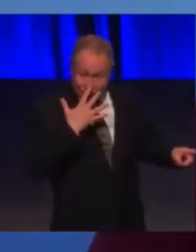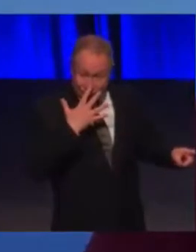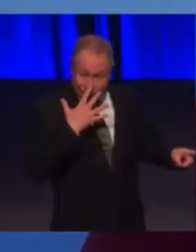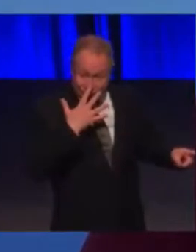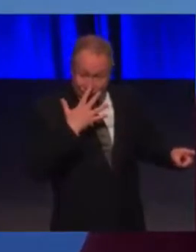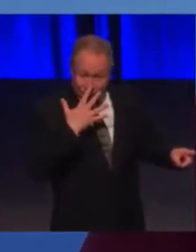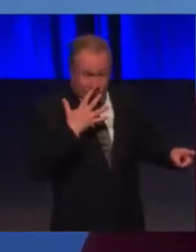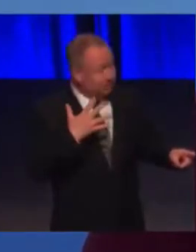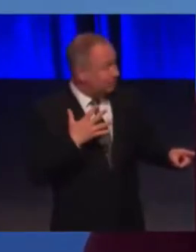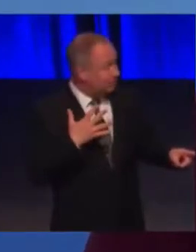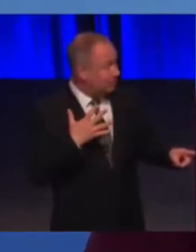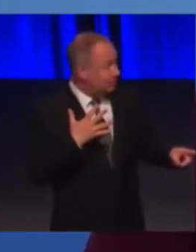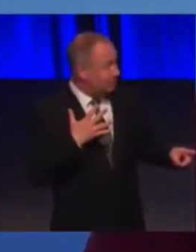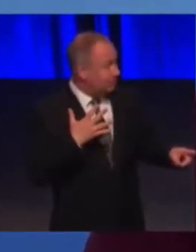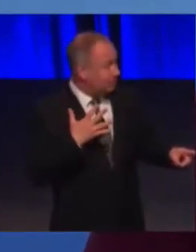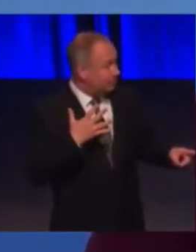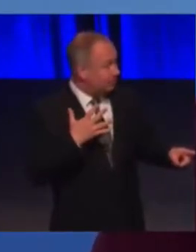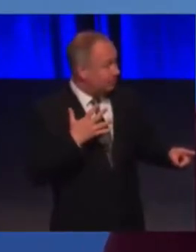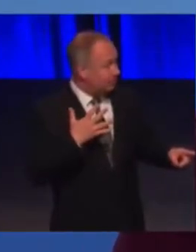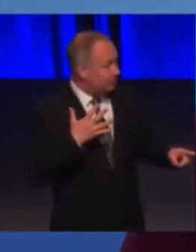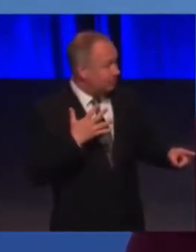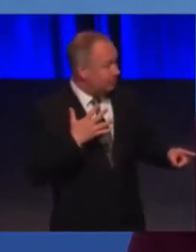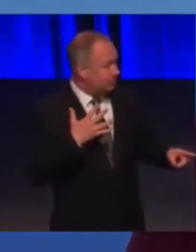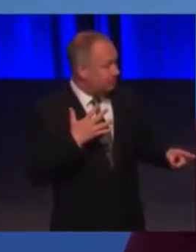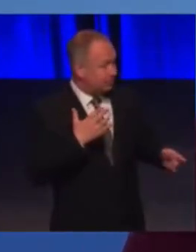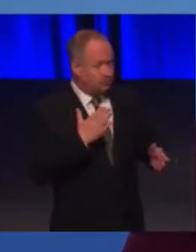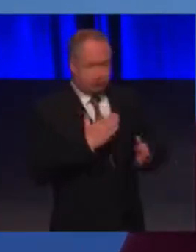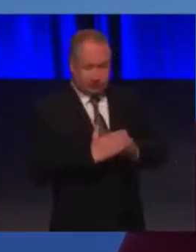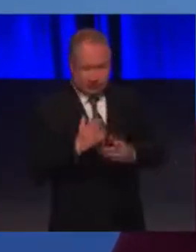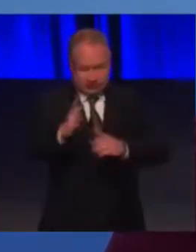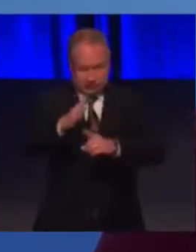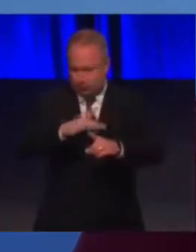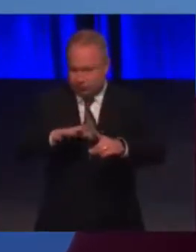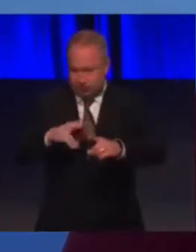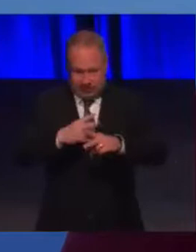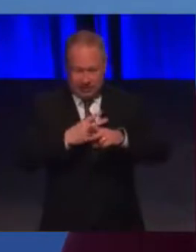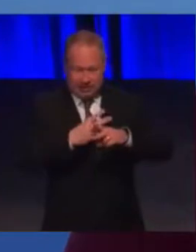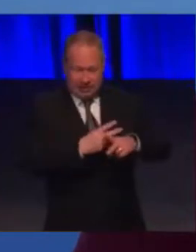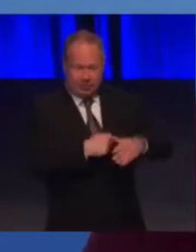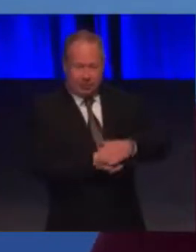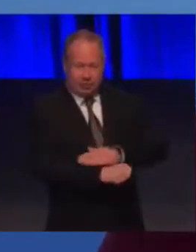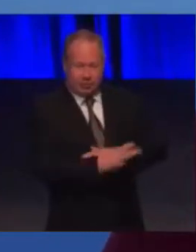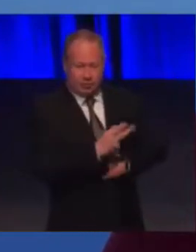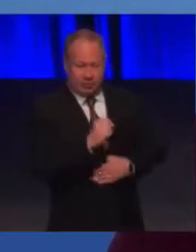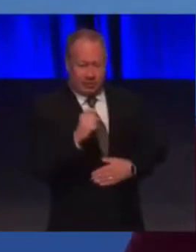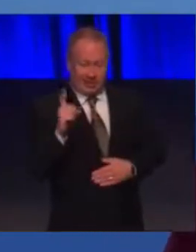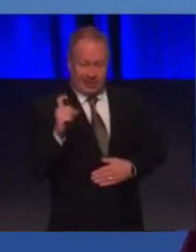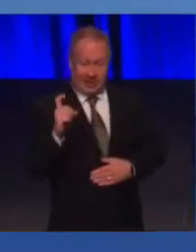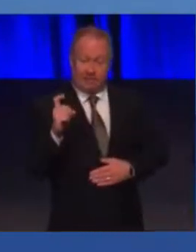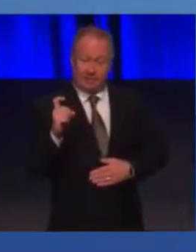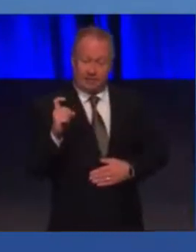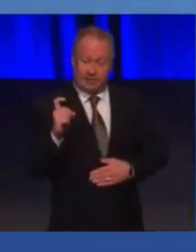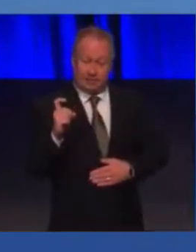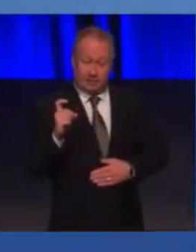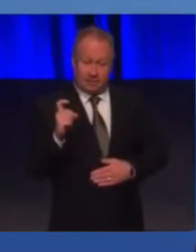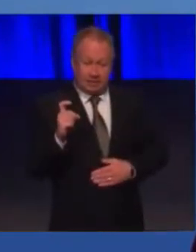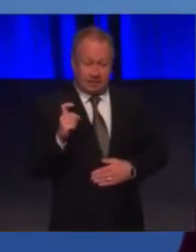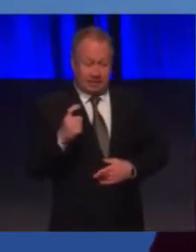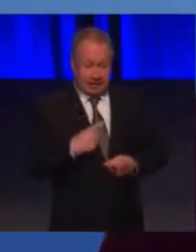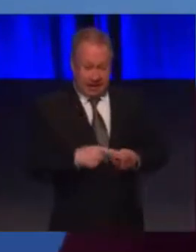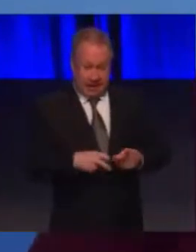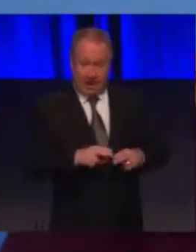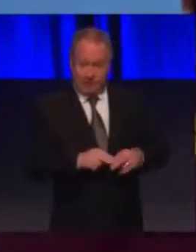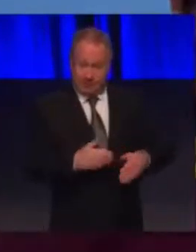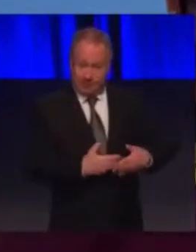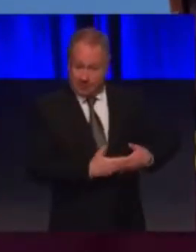very much, he was cared for by society. He was born in 2011. And if the baby box had been around then, he would have